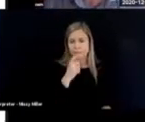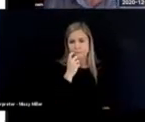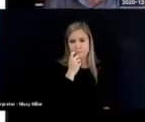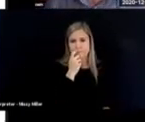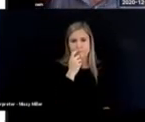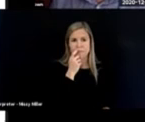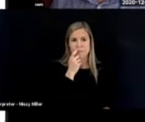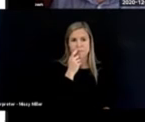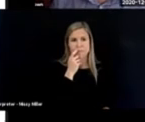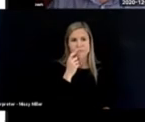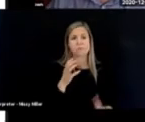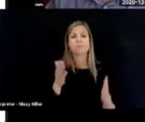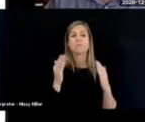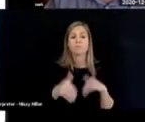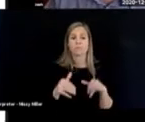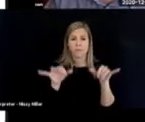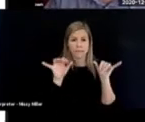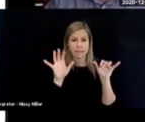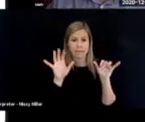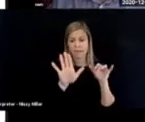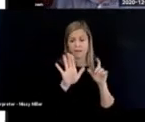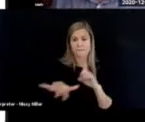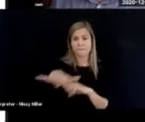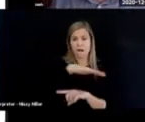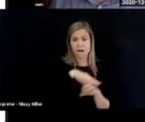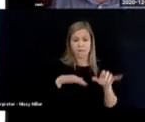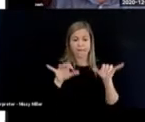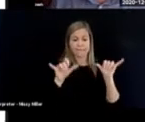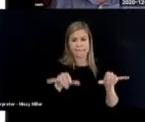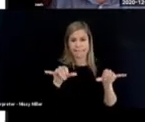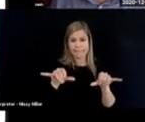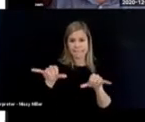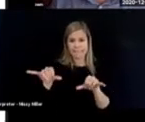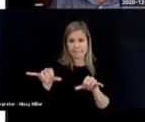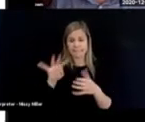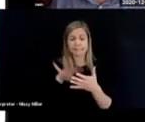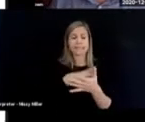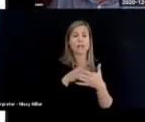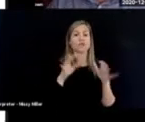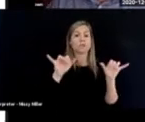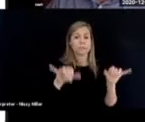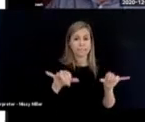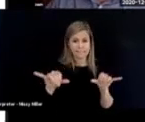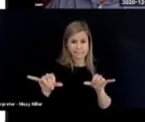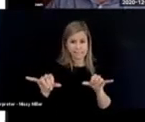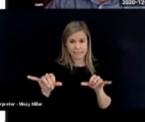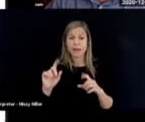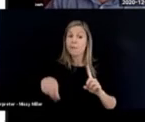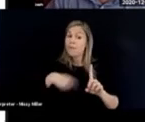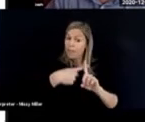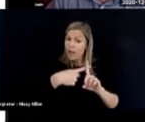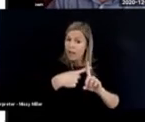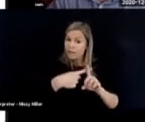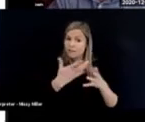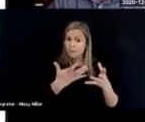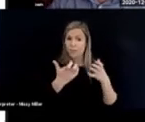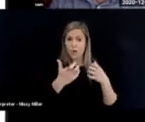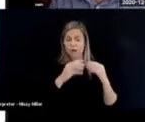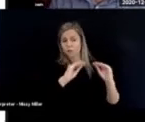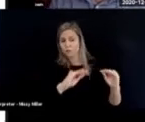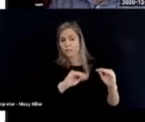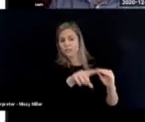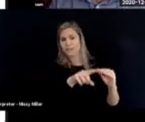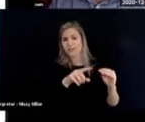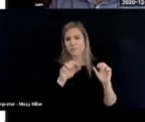opting out. Consistency in the environment and the schedule. But also working on the